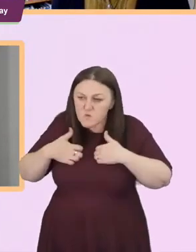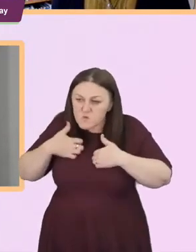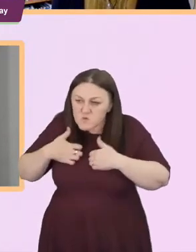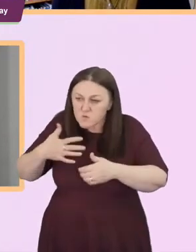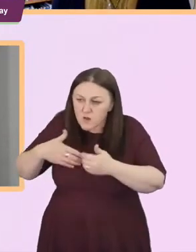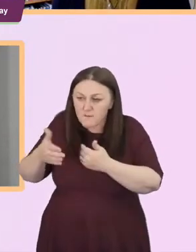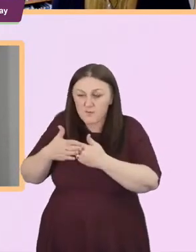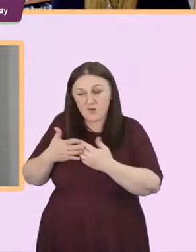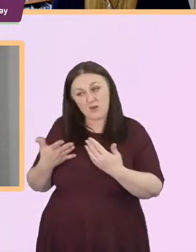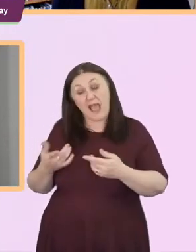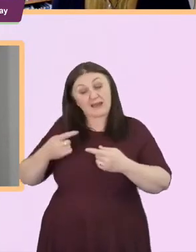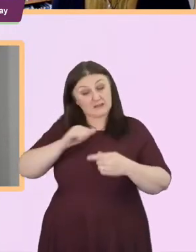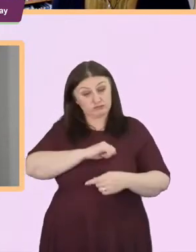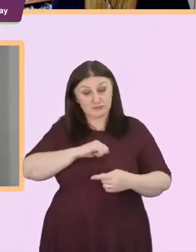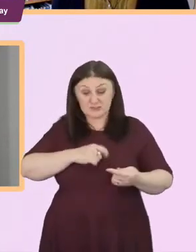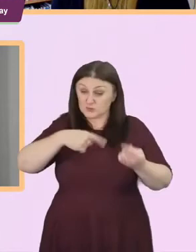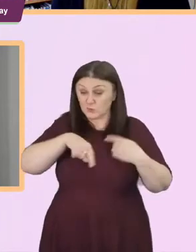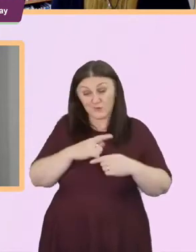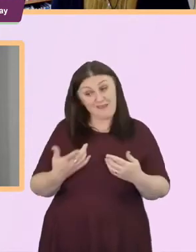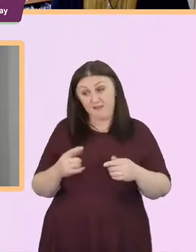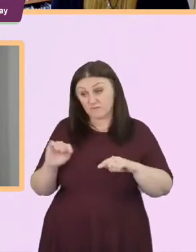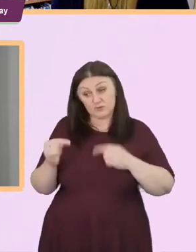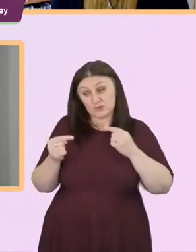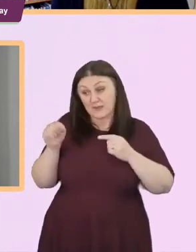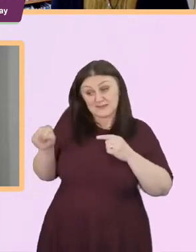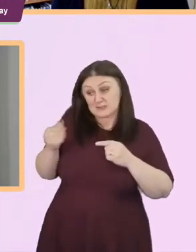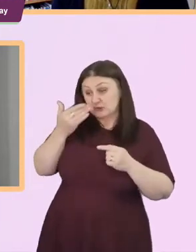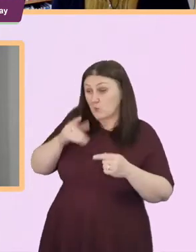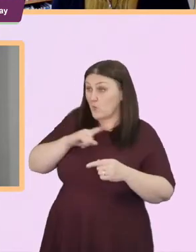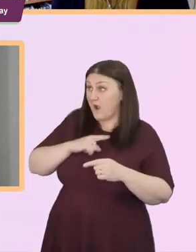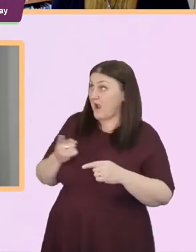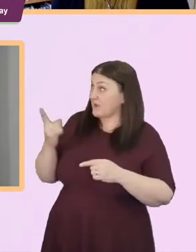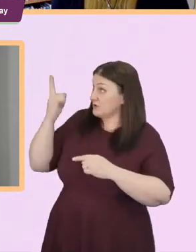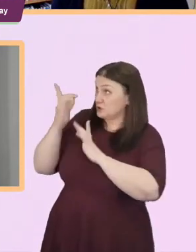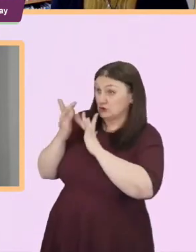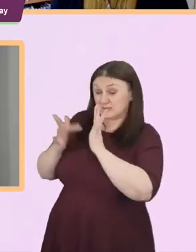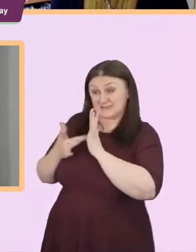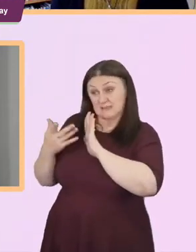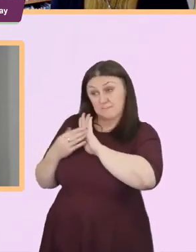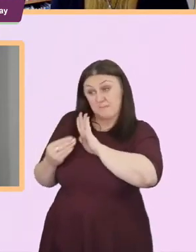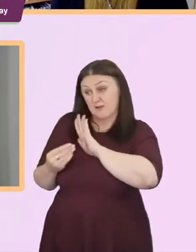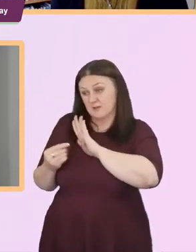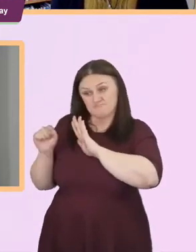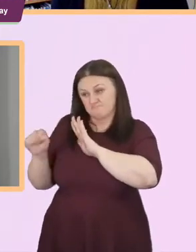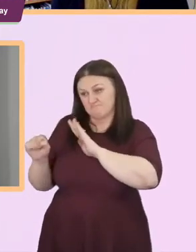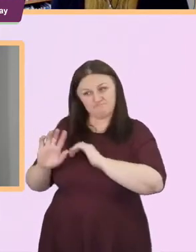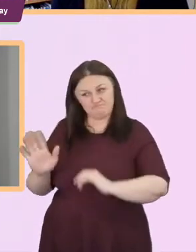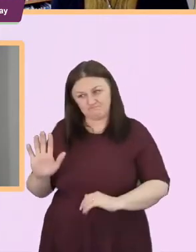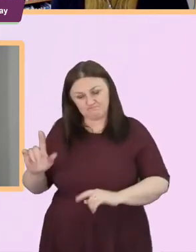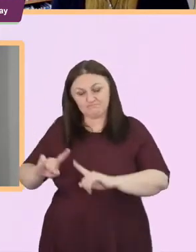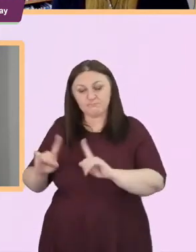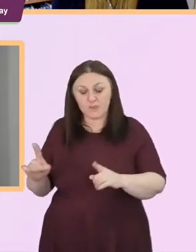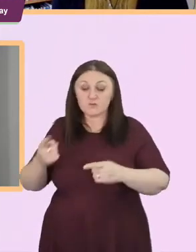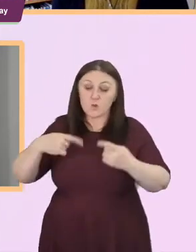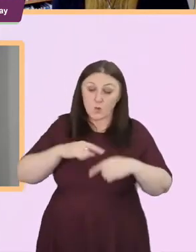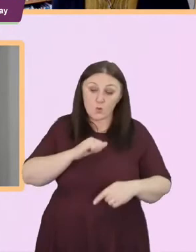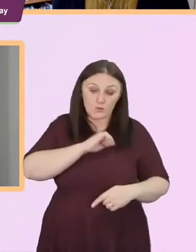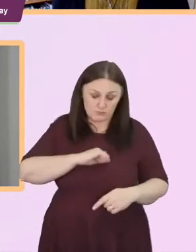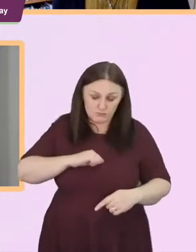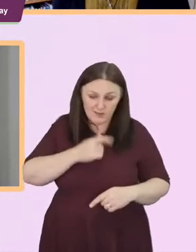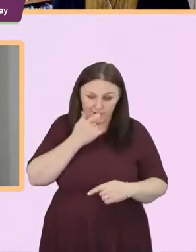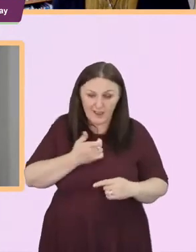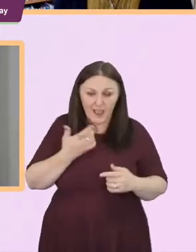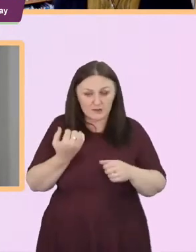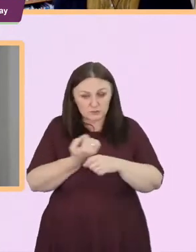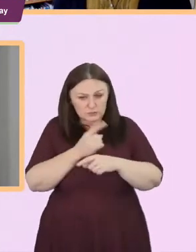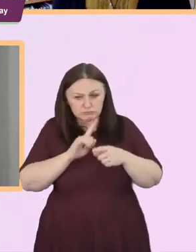Jesus modeled in his lifestyle um so some of the things I think churches can practically do to encourage this is and there's really good